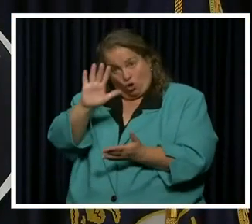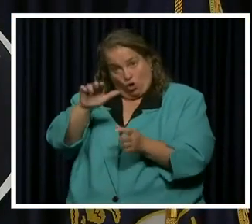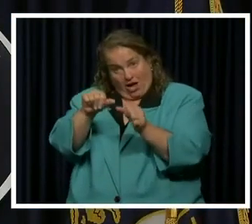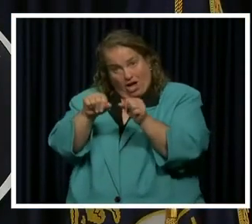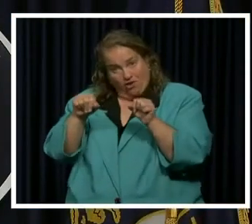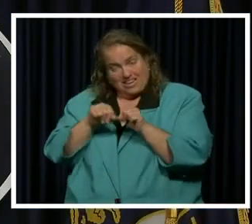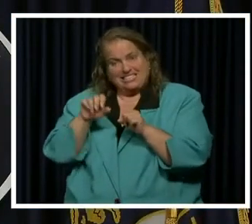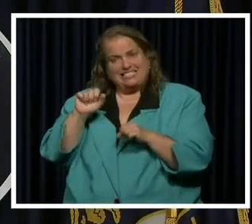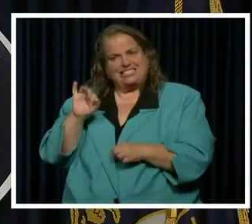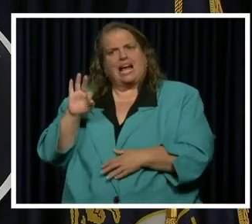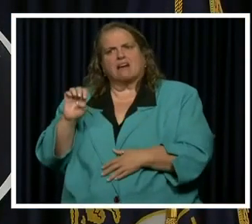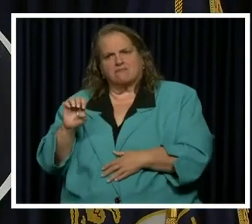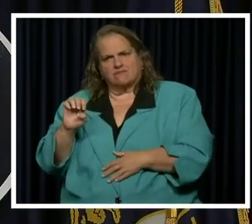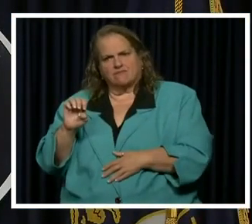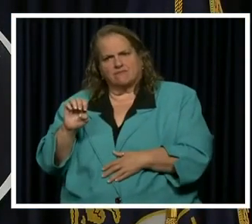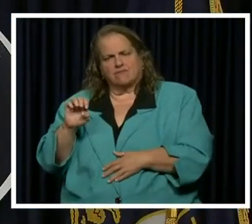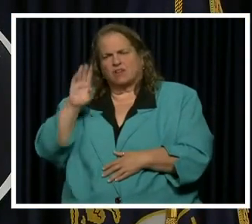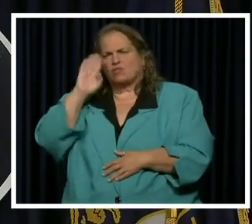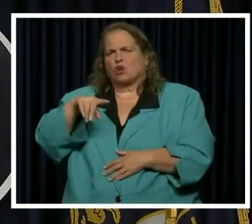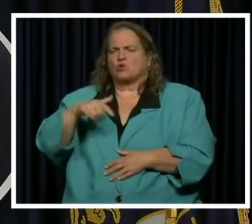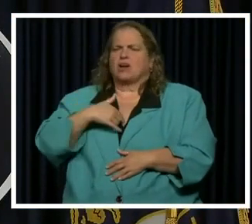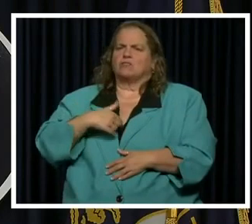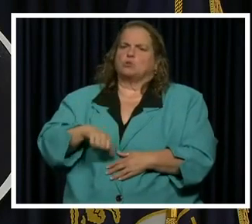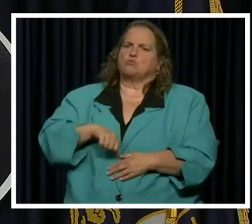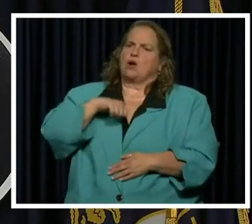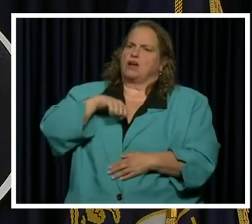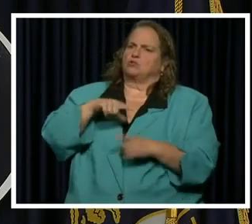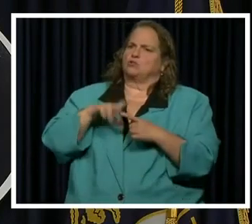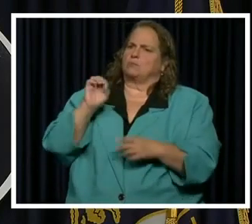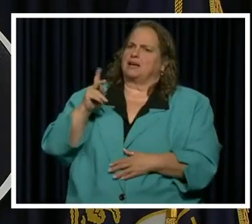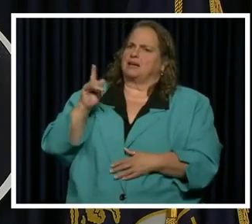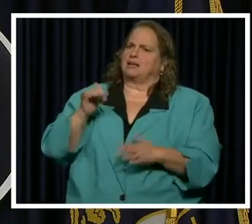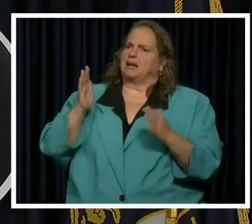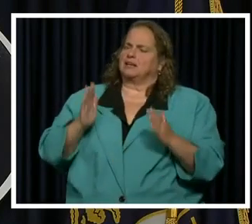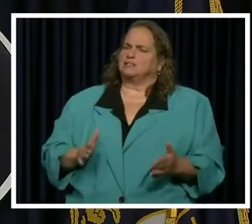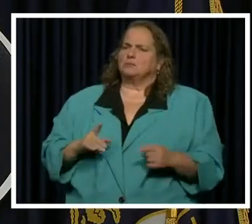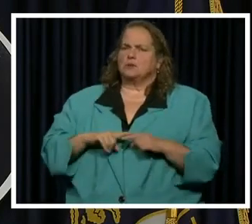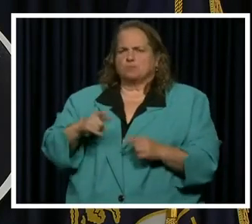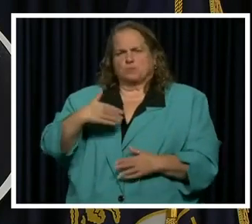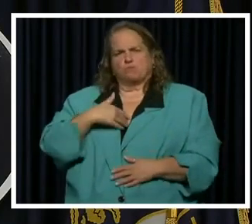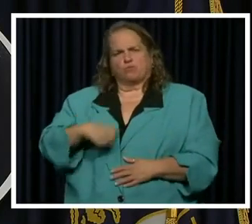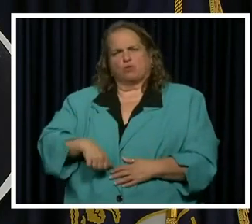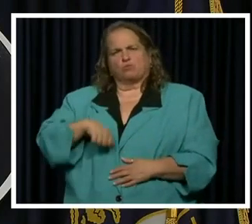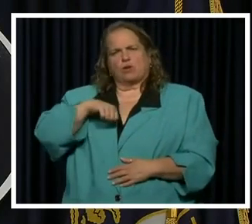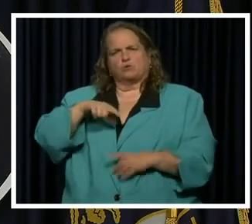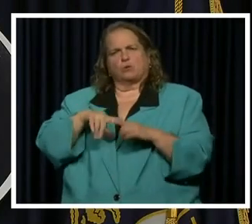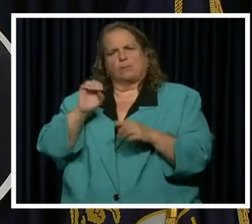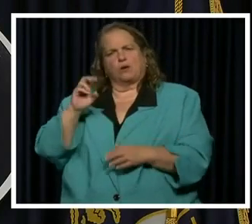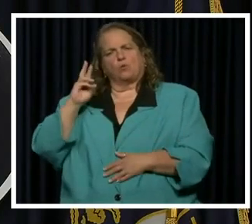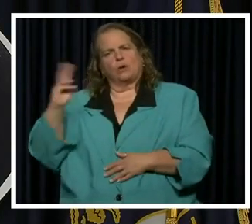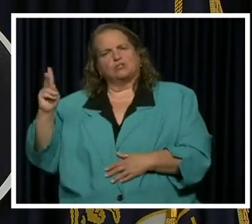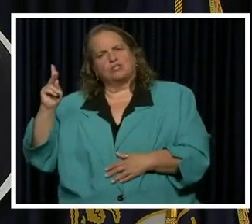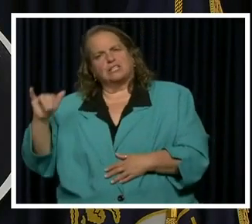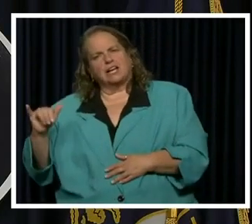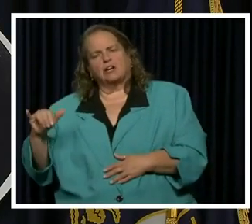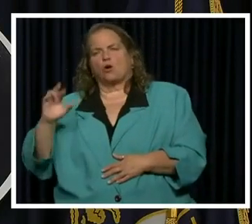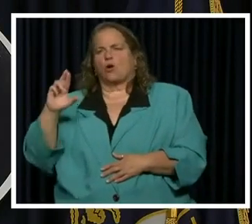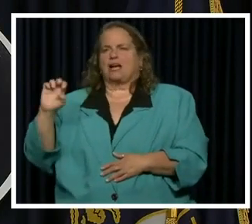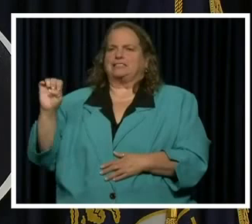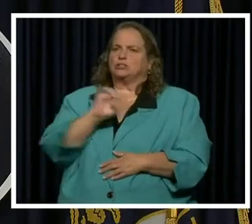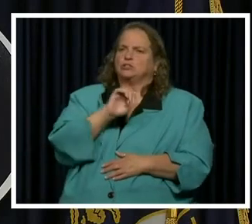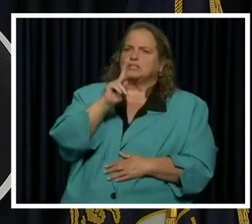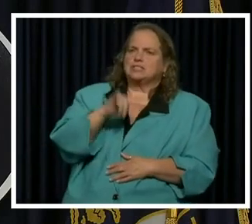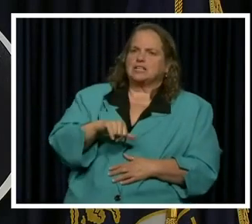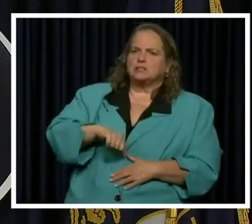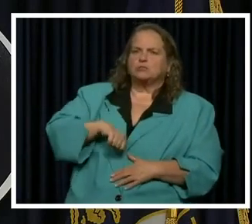to be as safe as it can. I know we all have prides and be in Kentuckians, but I know we also have prides in being Western Kentuckians or or Eastern